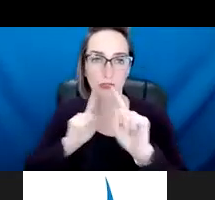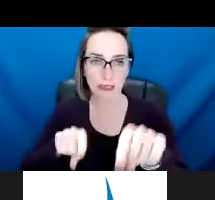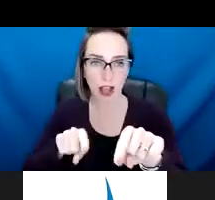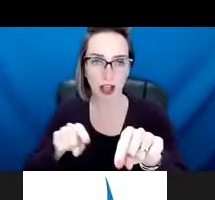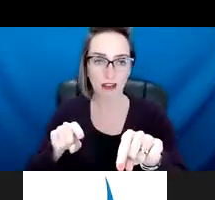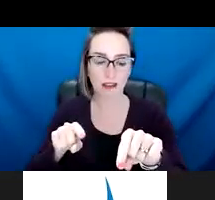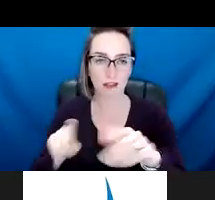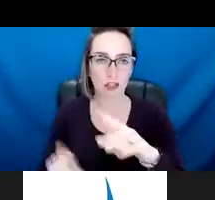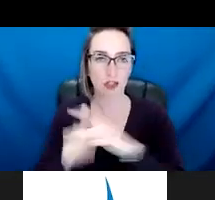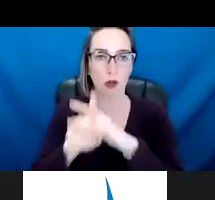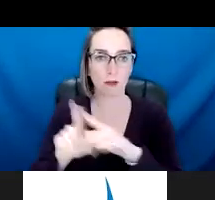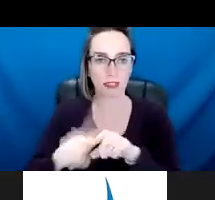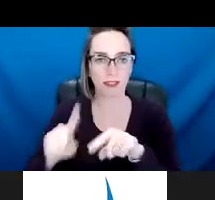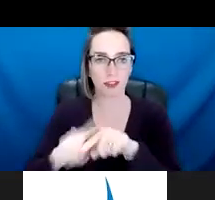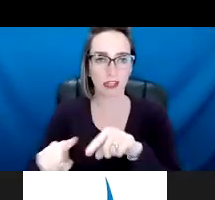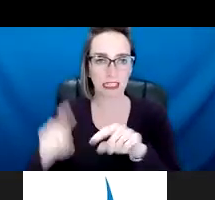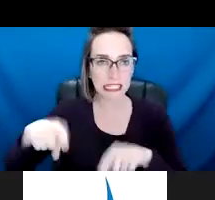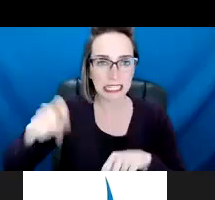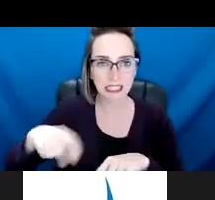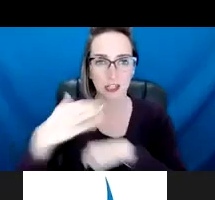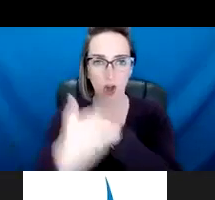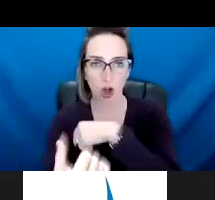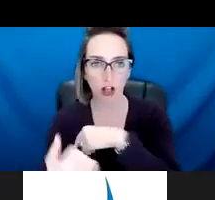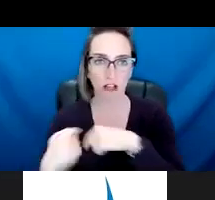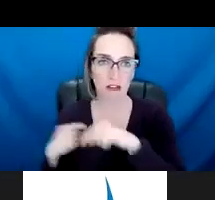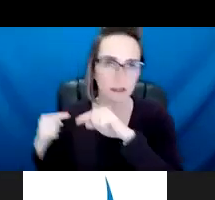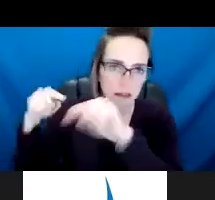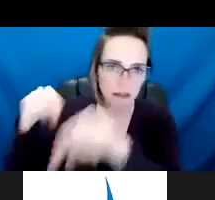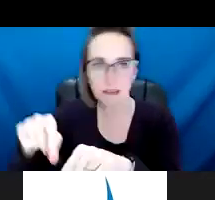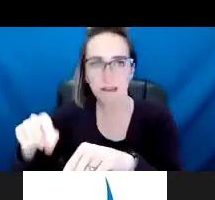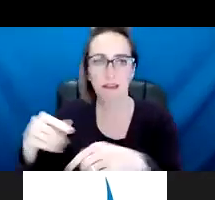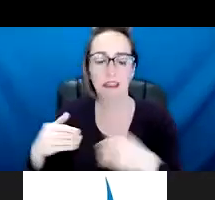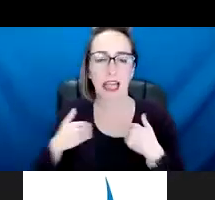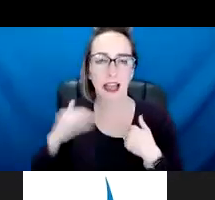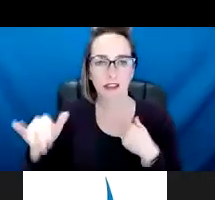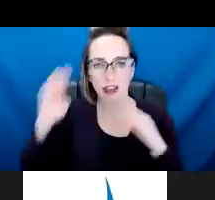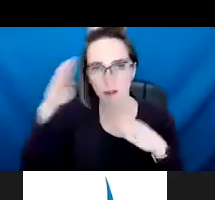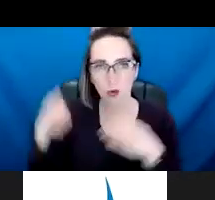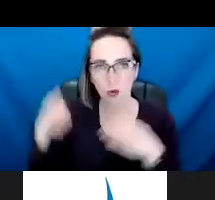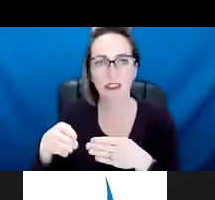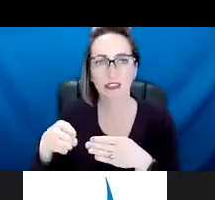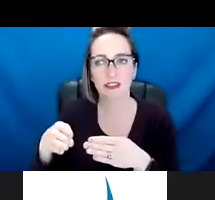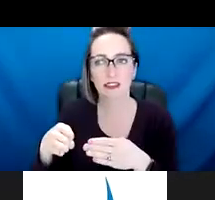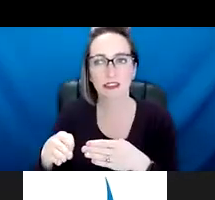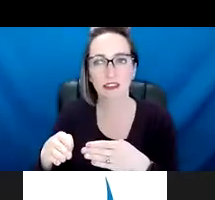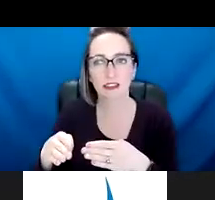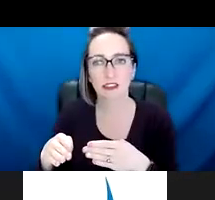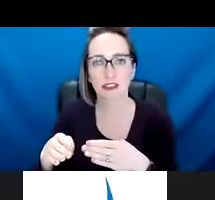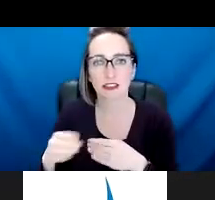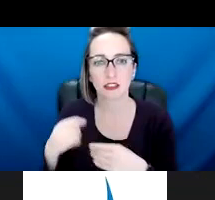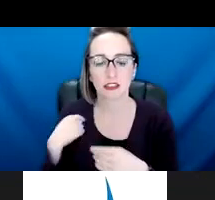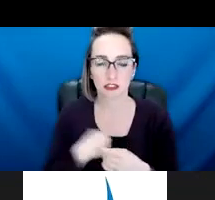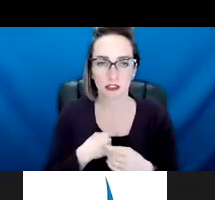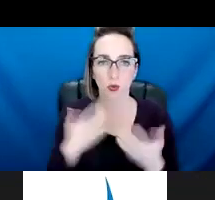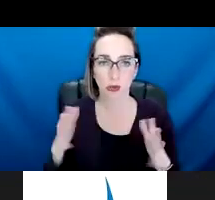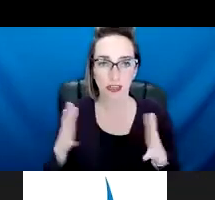calls, um, uh, and to be able to have that focus that we're asking them to. So, um, we've really, uh, kind of changed a